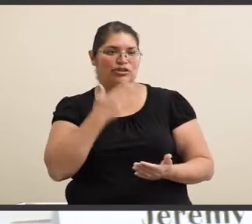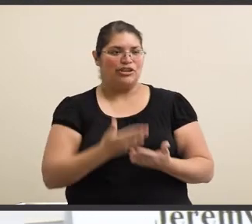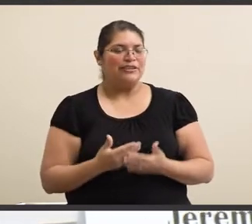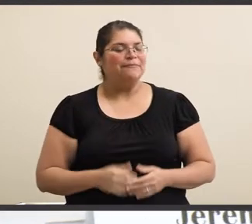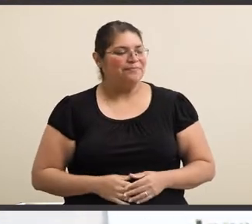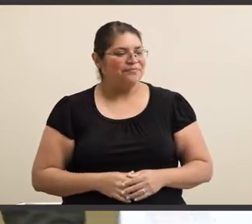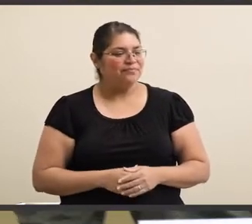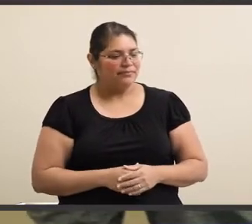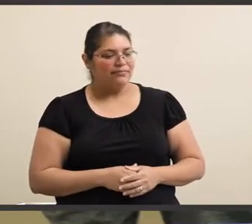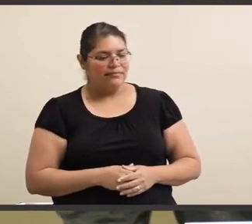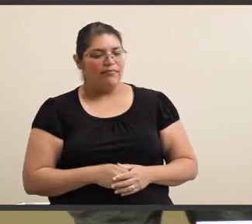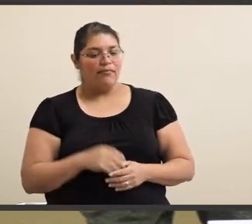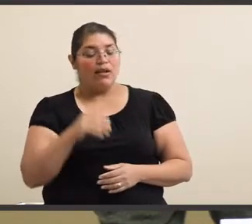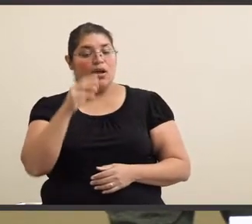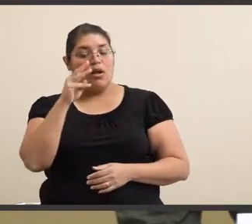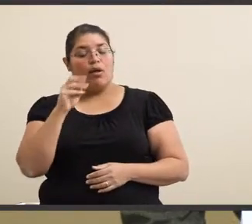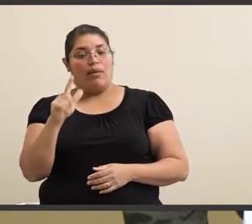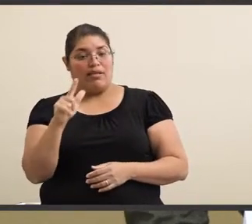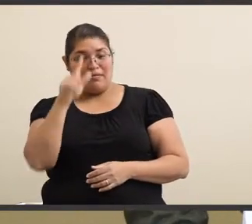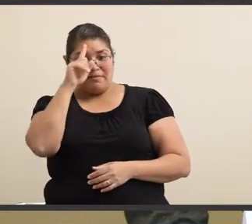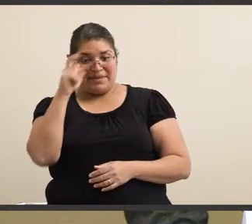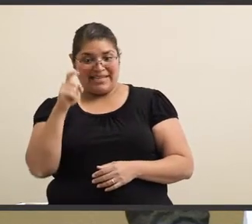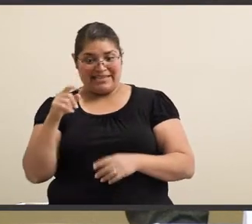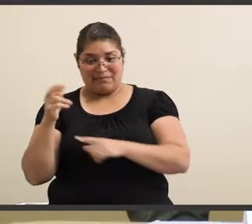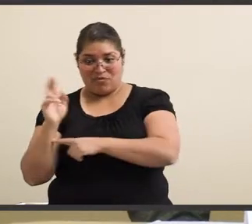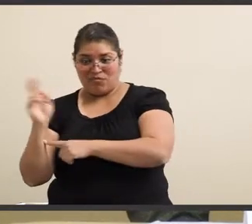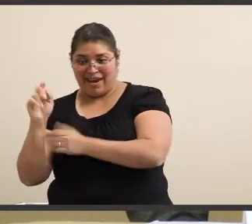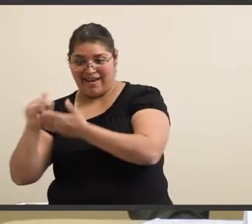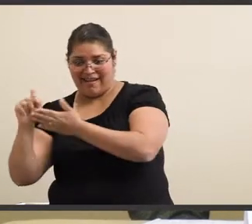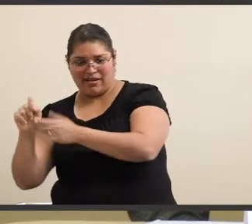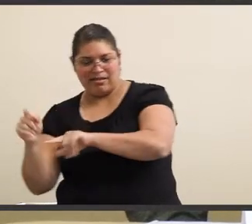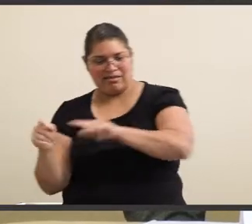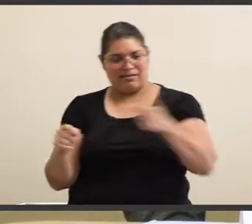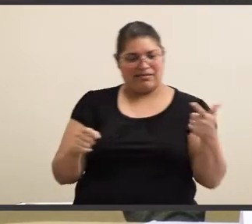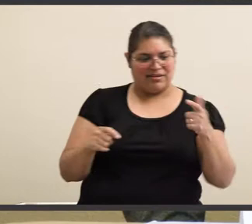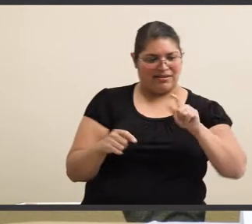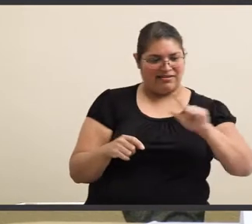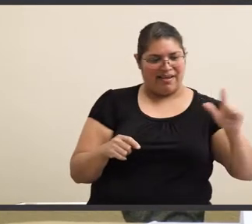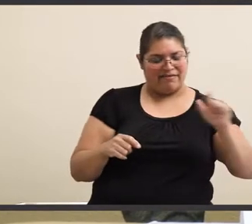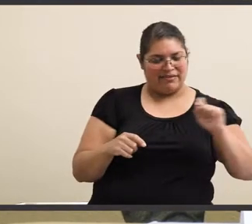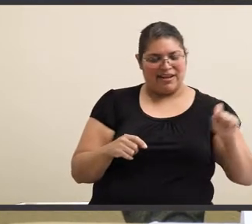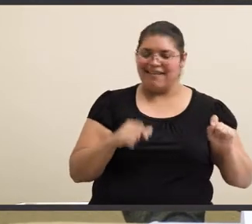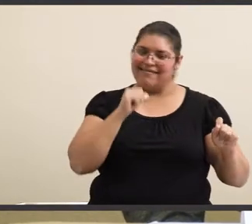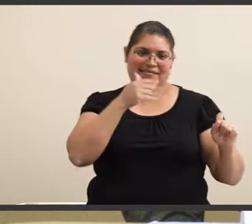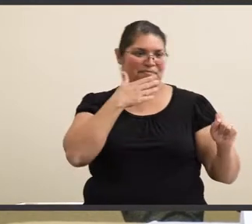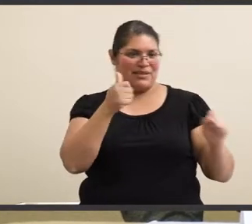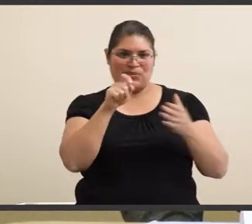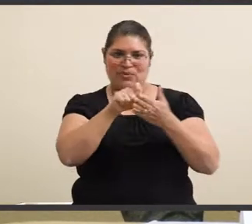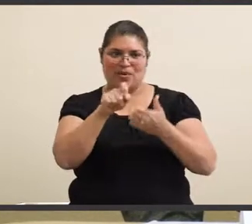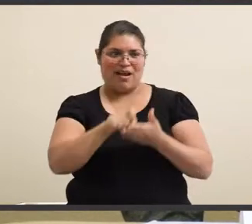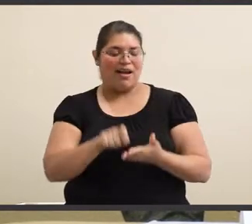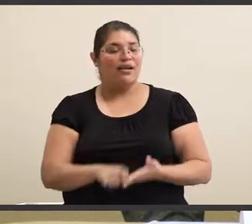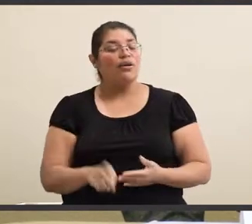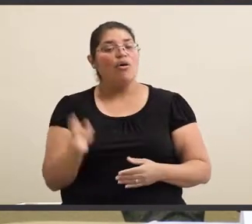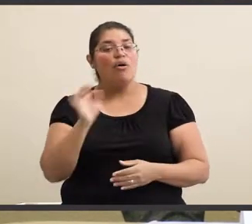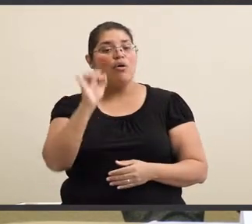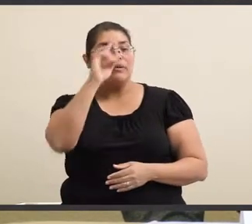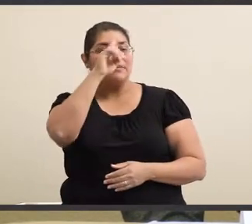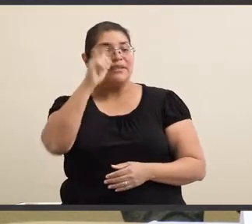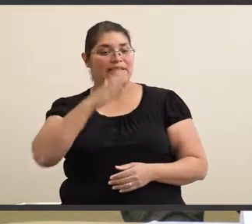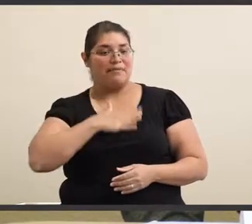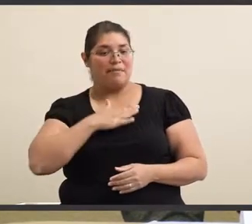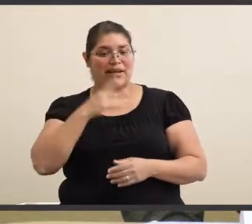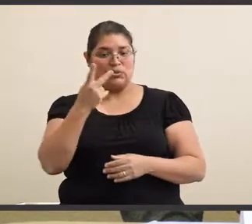Well, because of switching from right hand to left hand, I'm not the best rider. And also, because of my